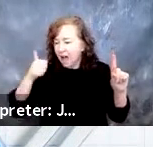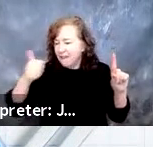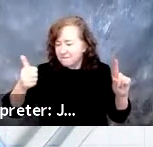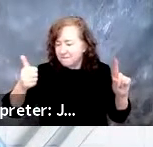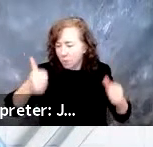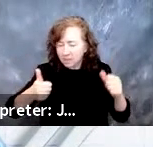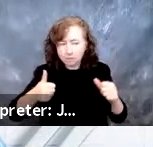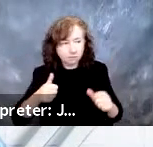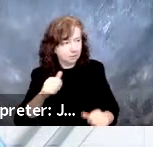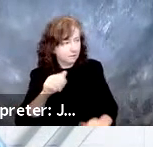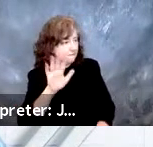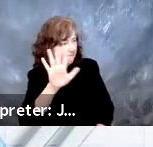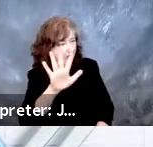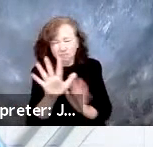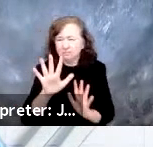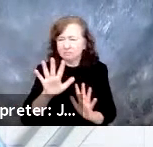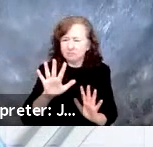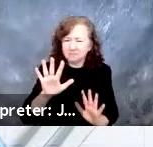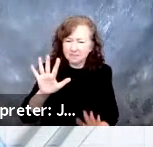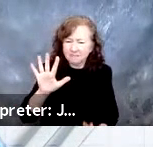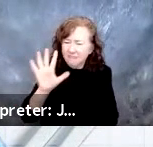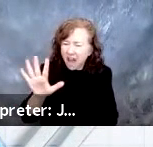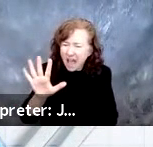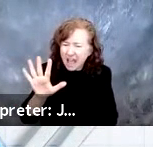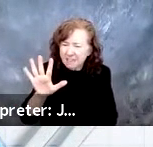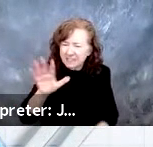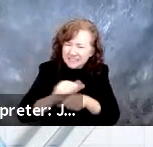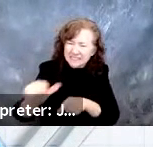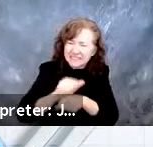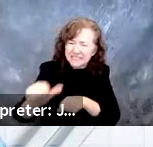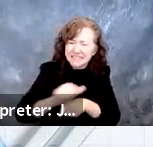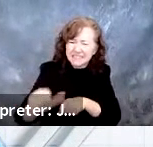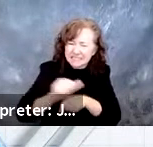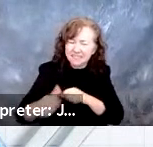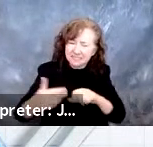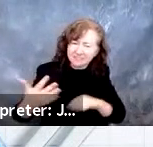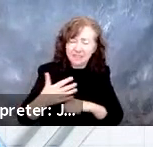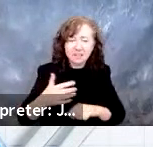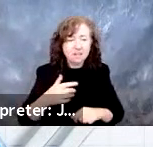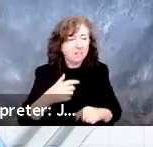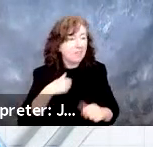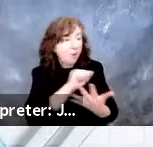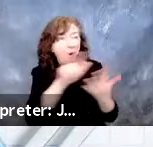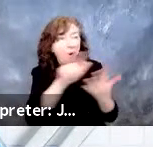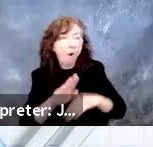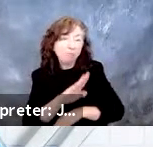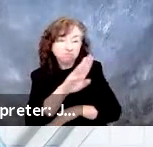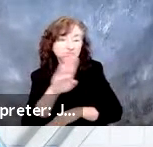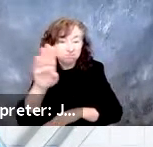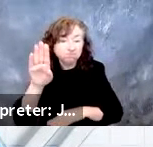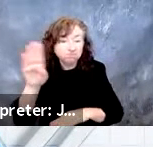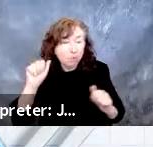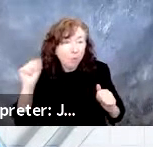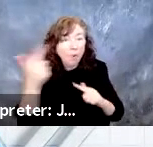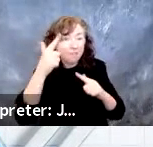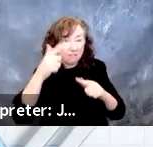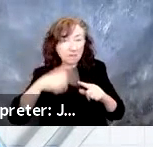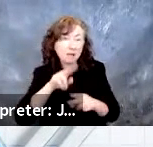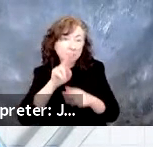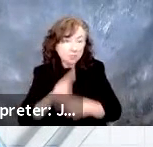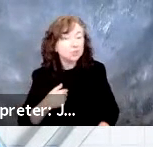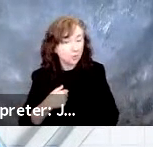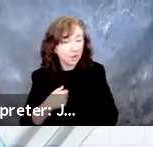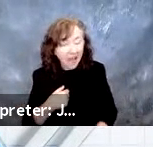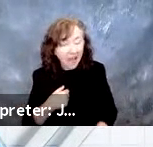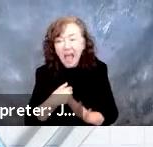I about fell over. I'm like, how could you rate that excellent? He's like, well, they're all like that, and I'm used to it. So I think it just goes to show from what Dr. Paquette